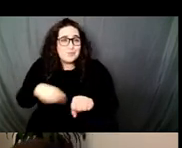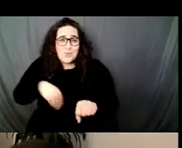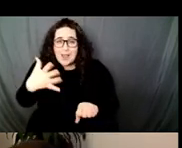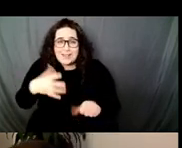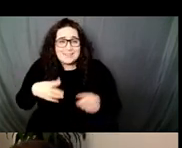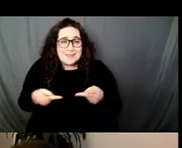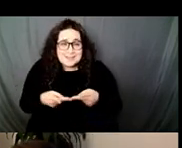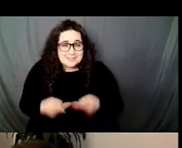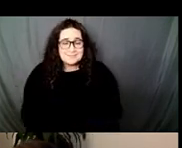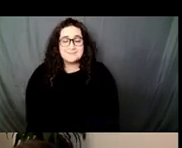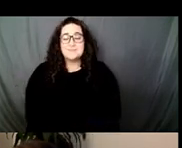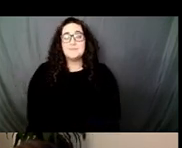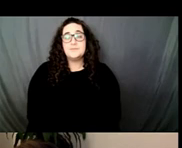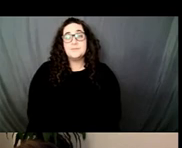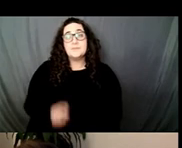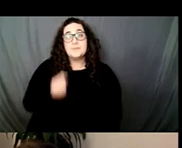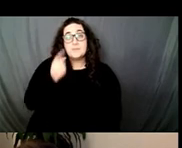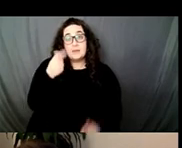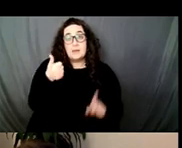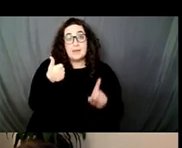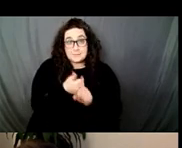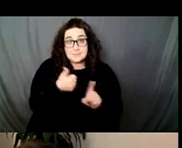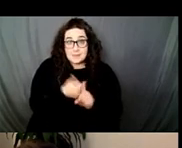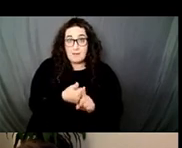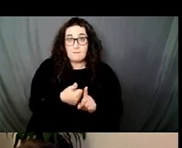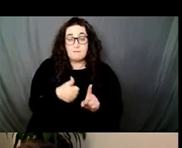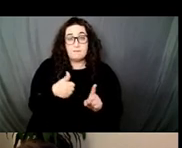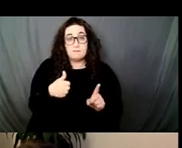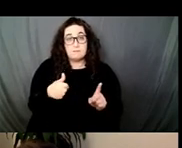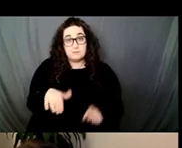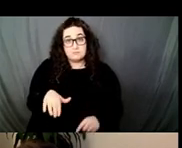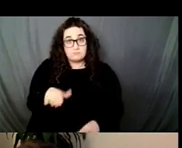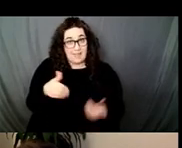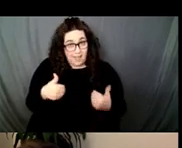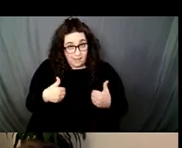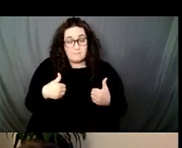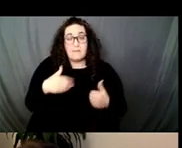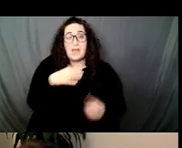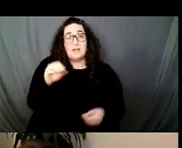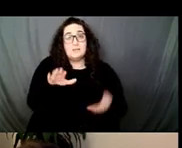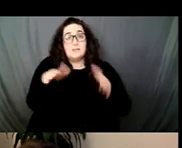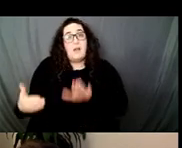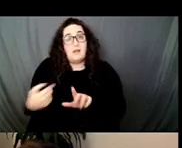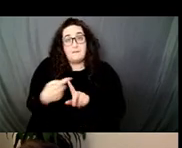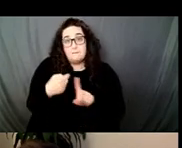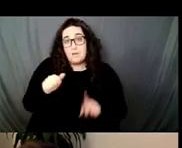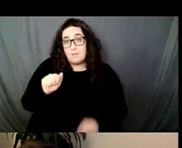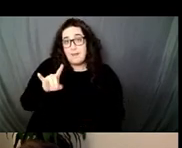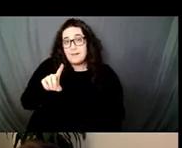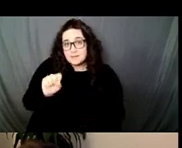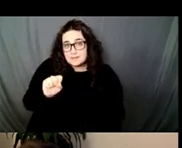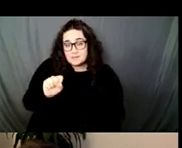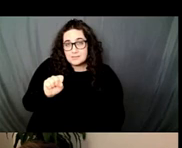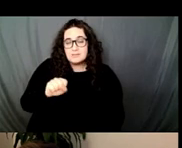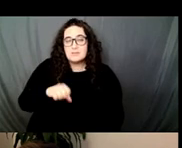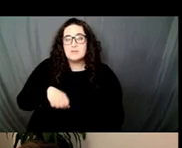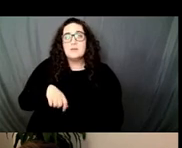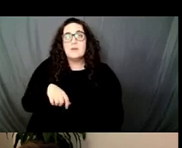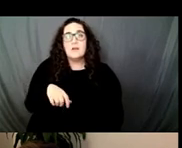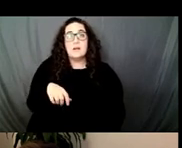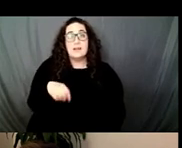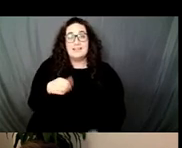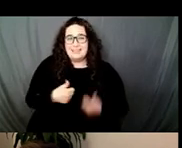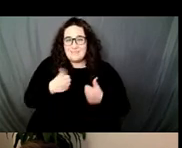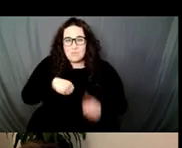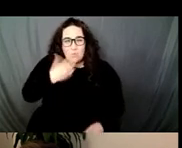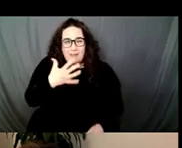from AIDS, into white-box exhibition spaces and Tony art publications were often themselves white. Few